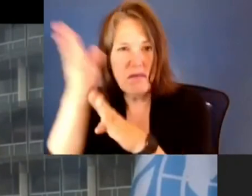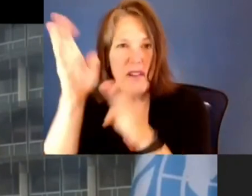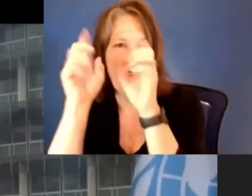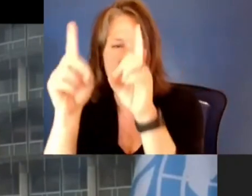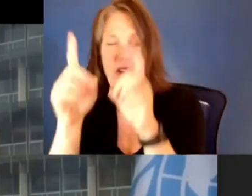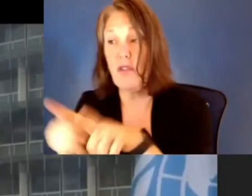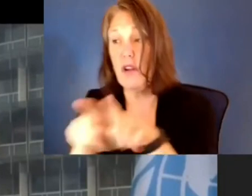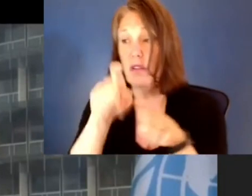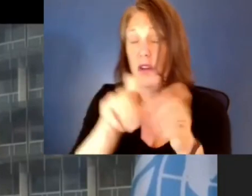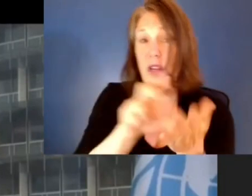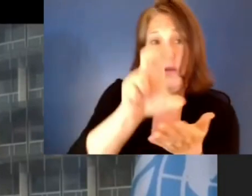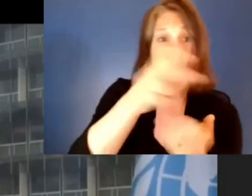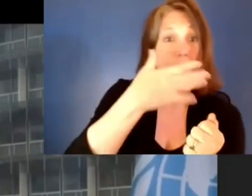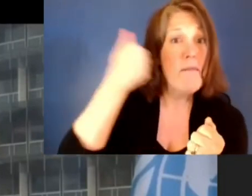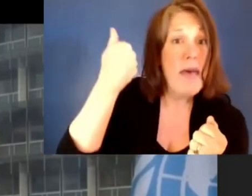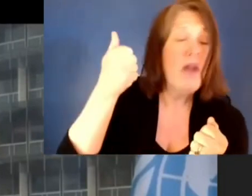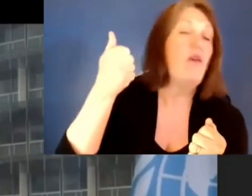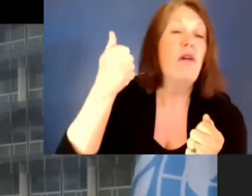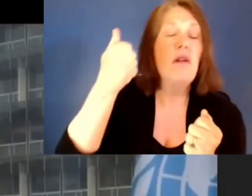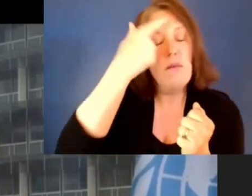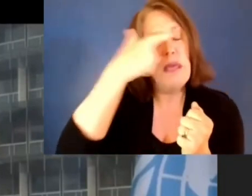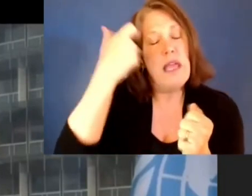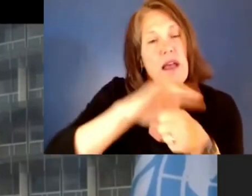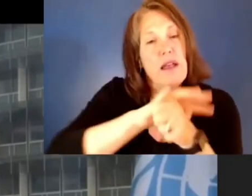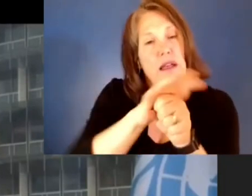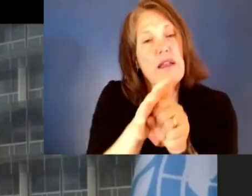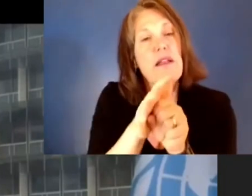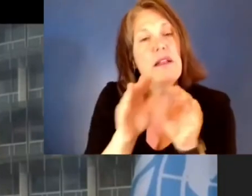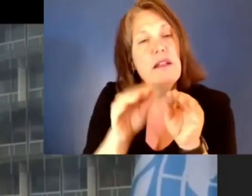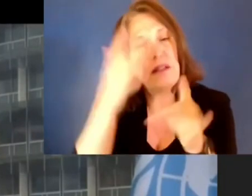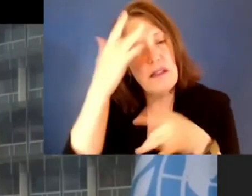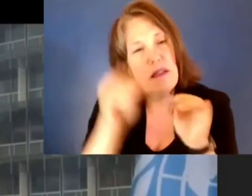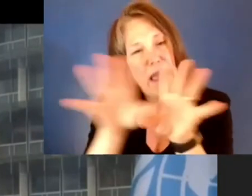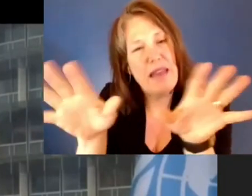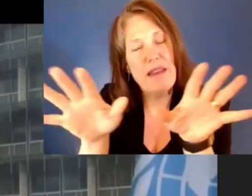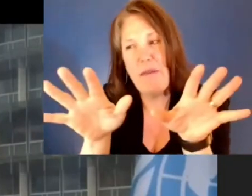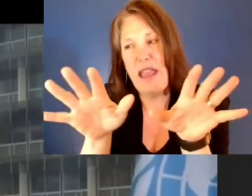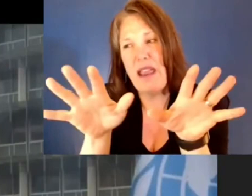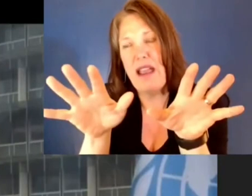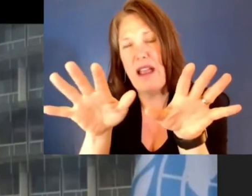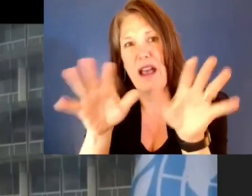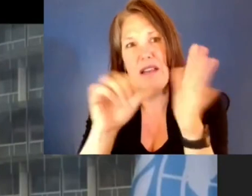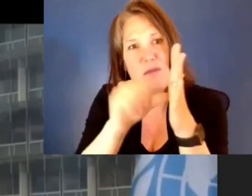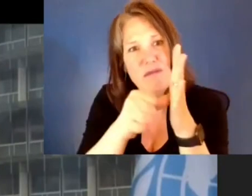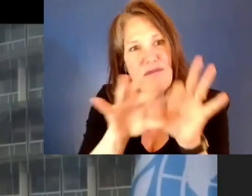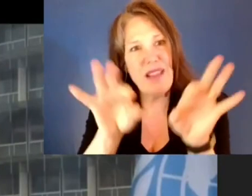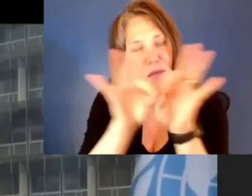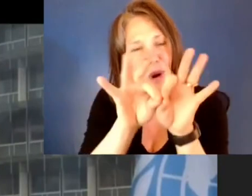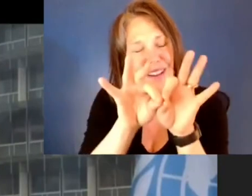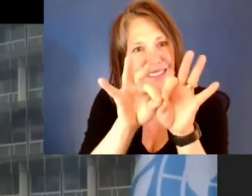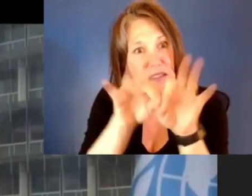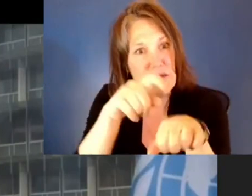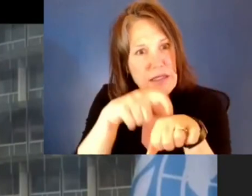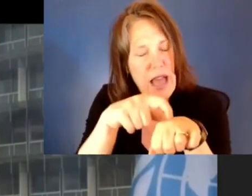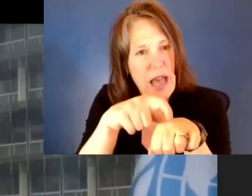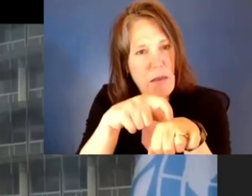because the pandemic has underlined the importance of ensuring that education reflects the time so it can respond to the challenges of our